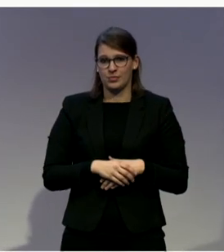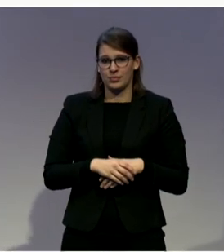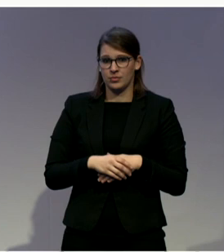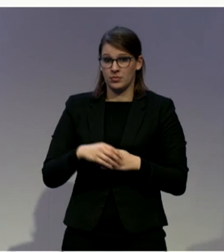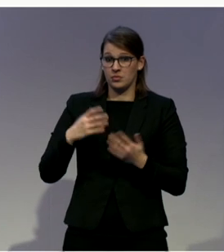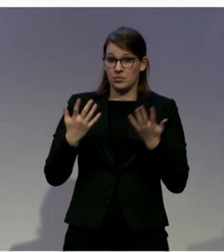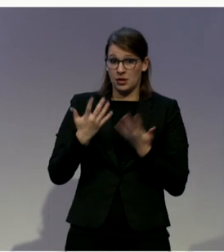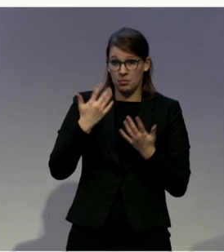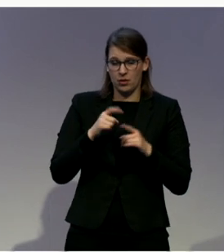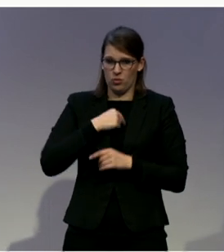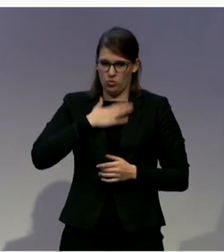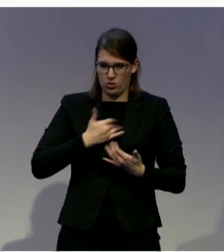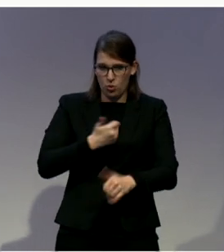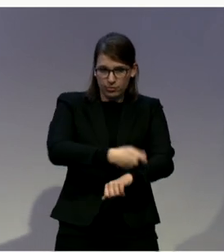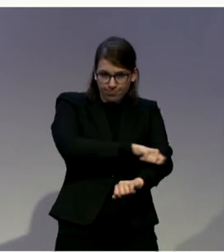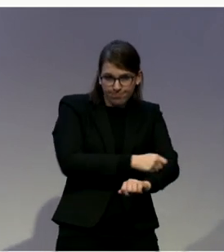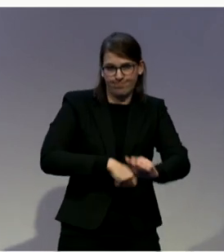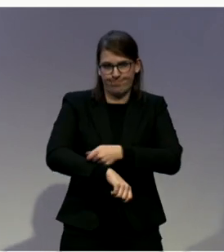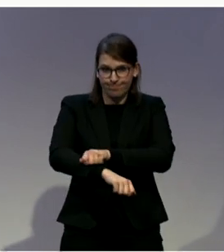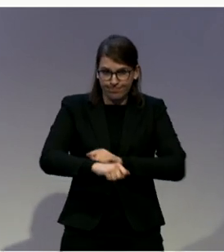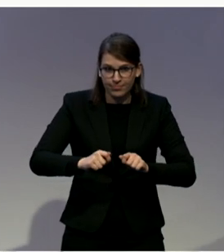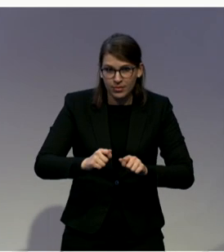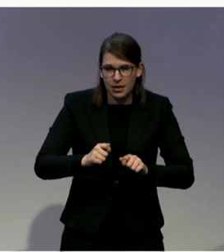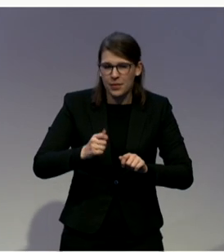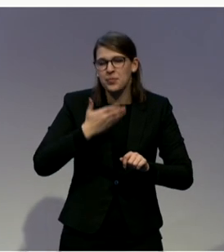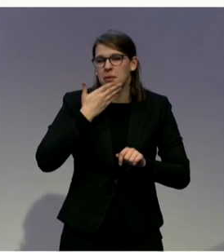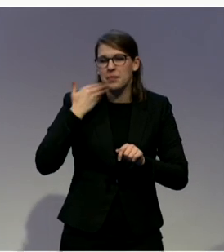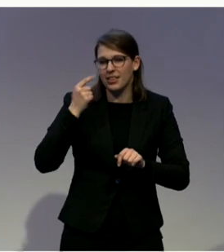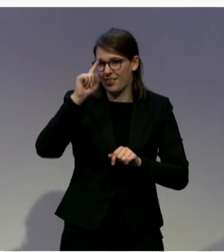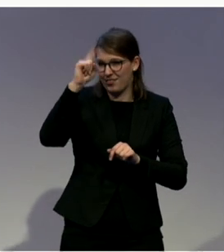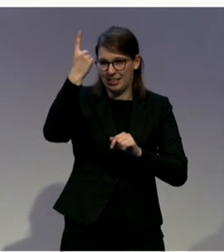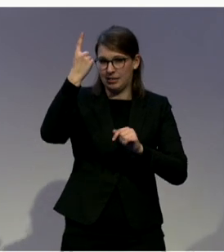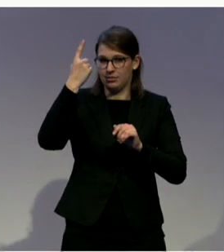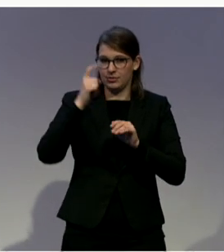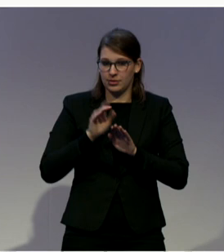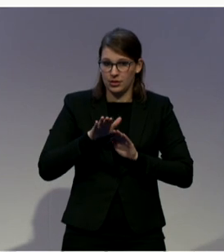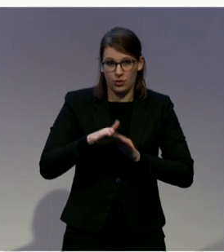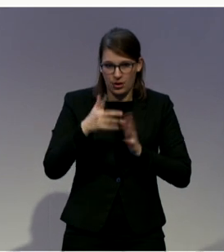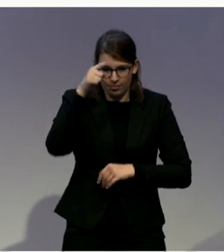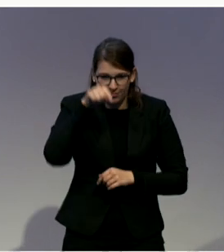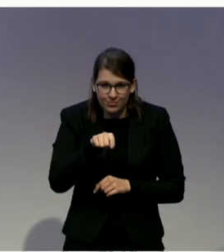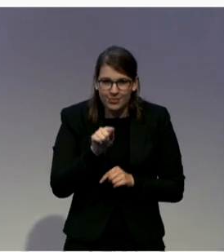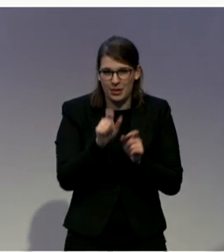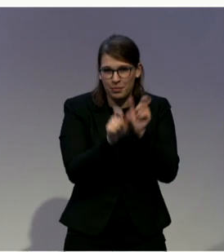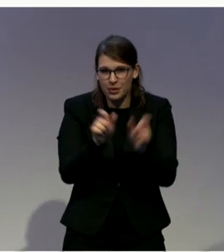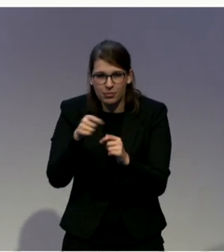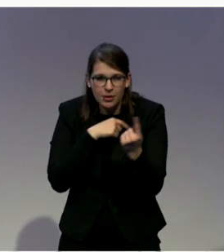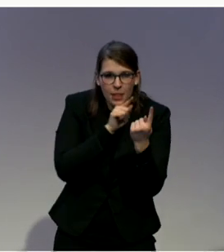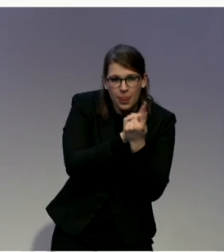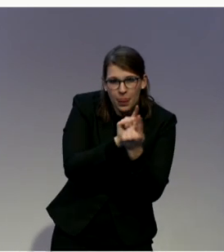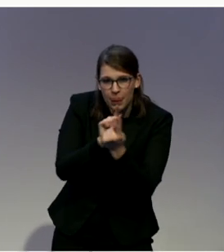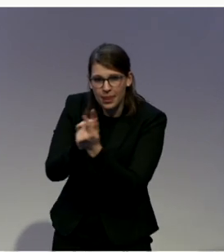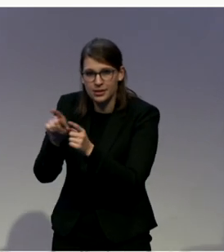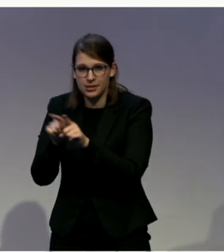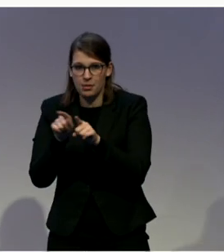better to do the kind of the below the radar when you're still weak as a movement. And then as you grow to formalize it more